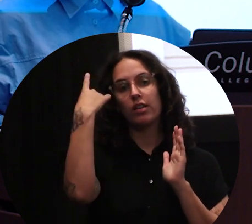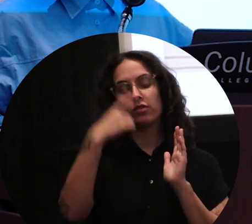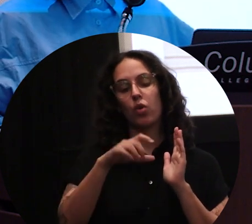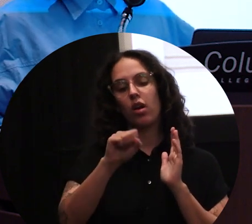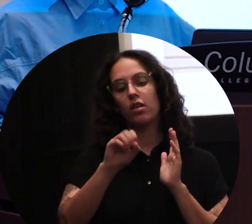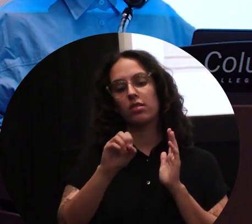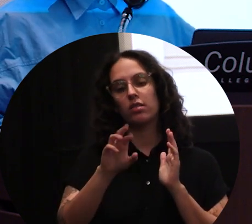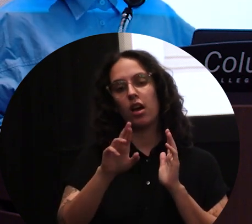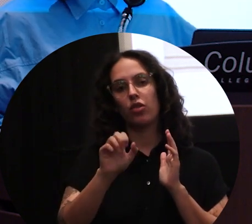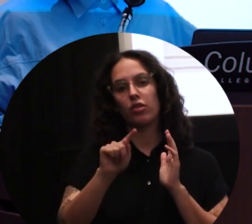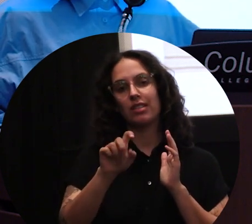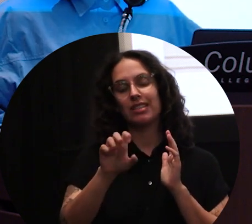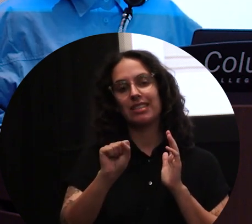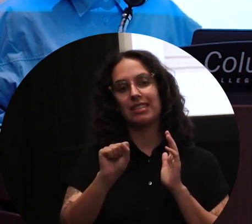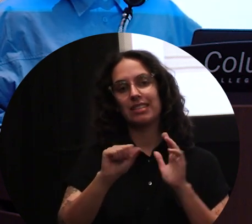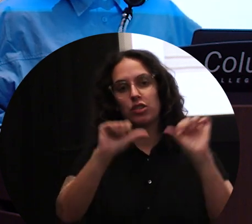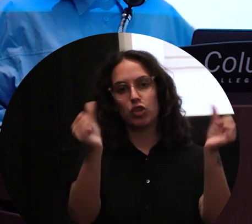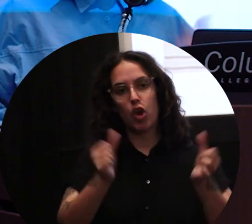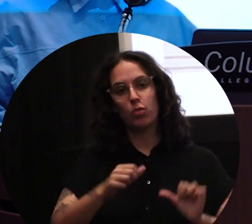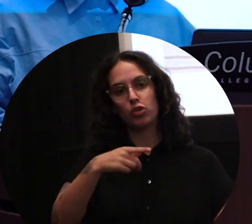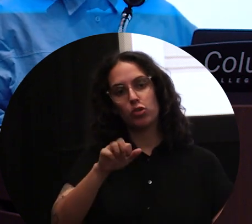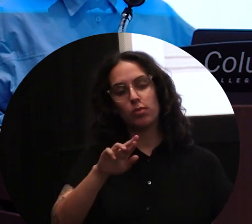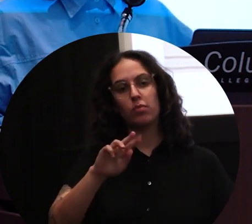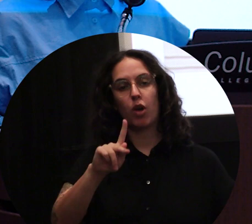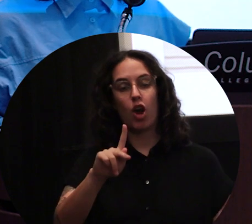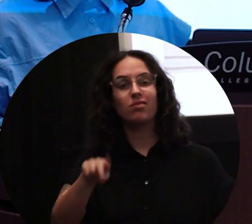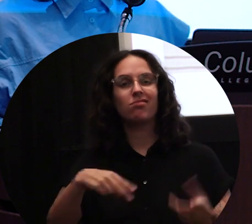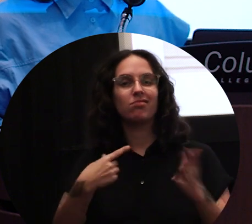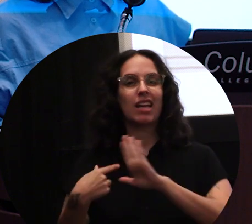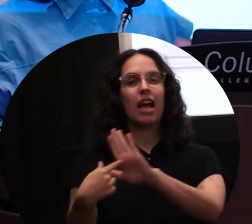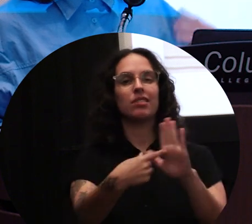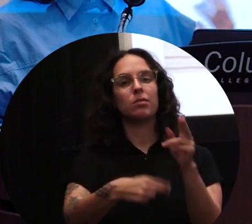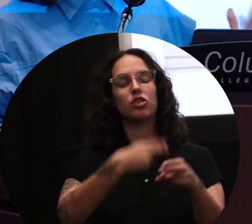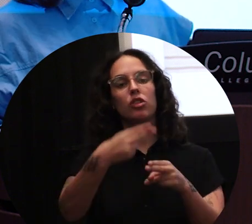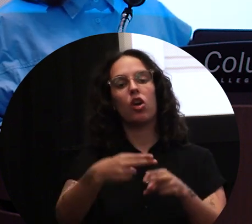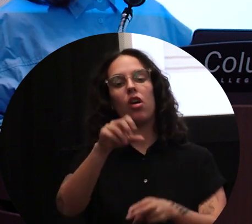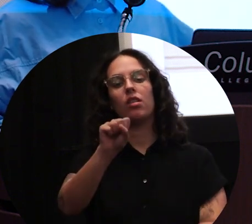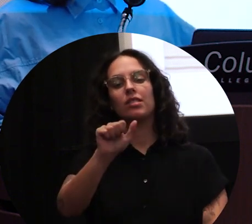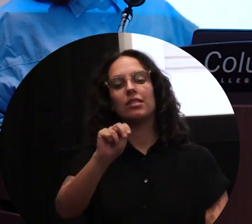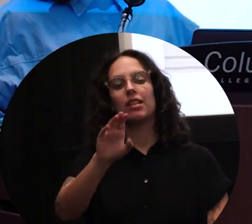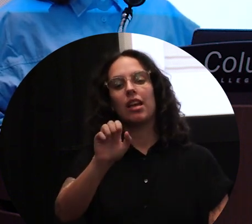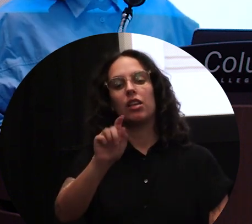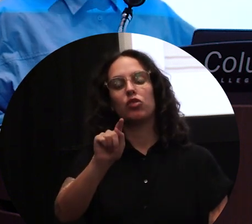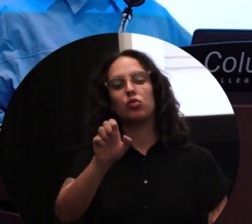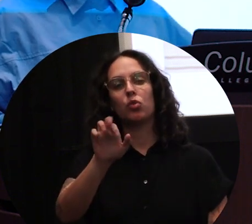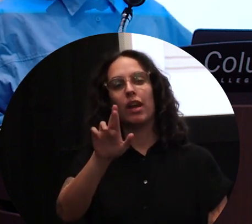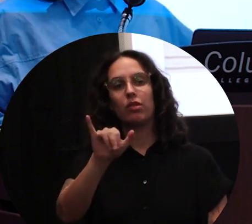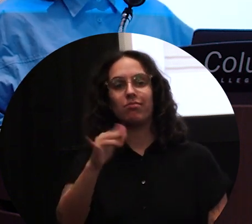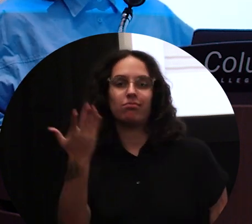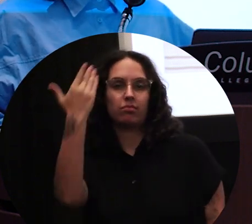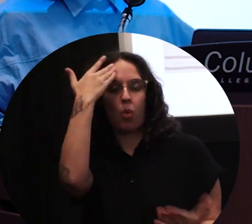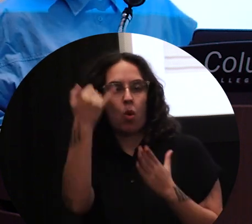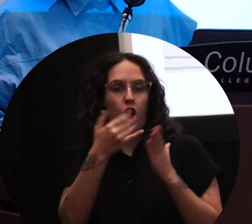exhibition called Sanctuary. I wanted to show these drawings because I think as artists, we're I think behind the